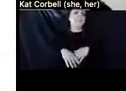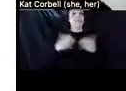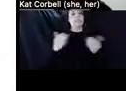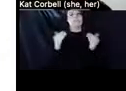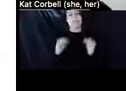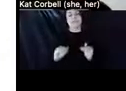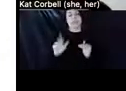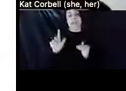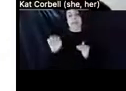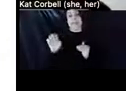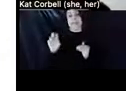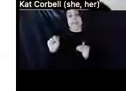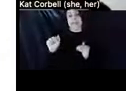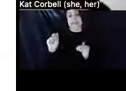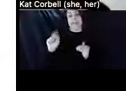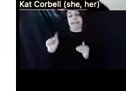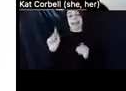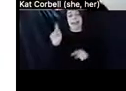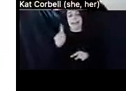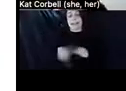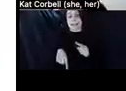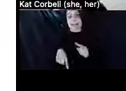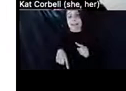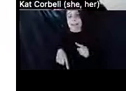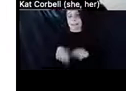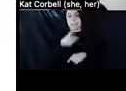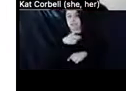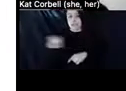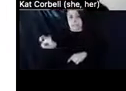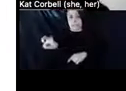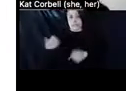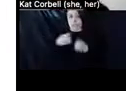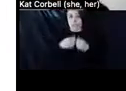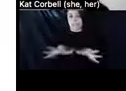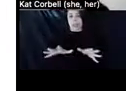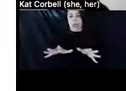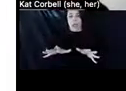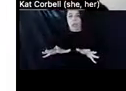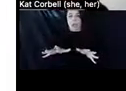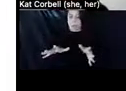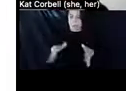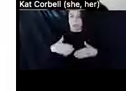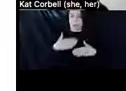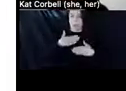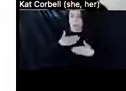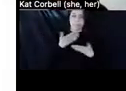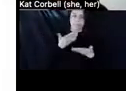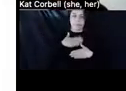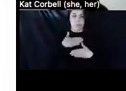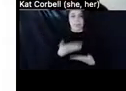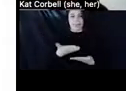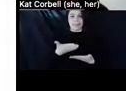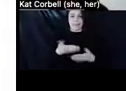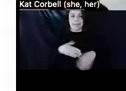housing cannot be involuntarily transferred from one unit to another against their will. And